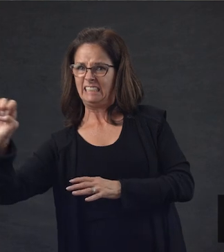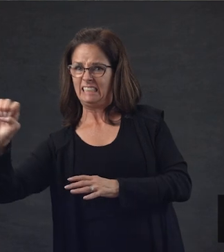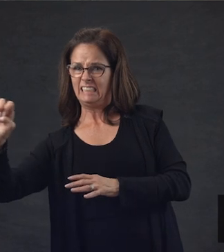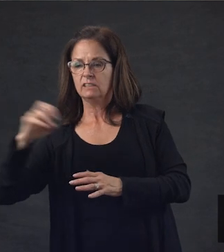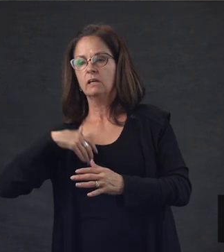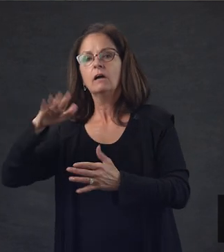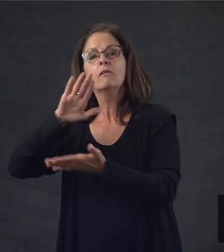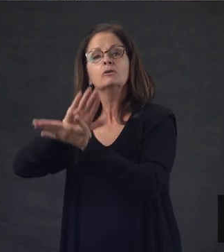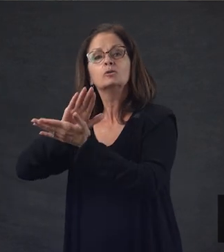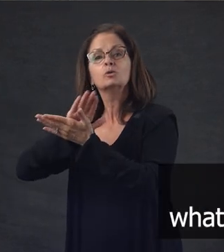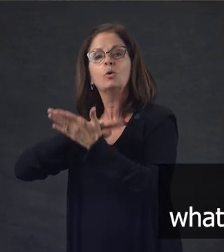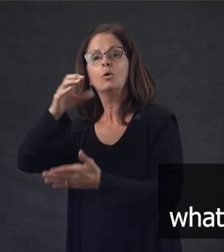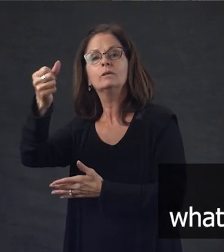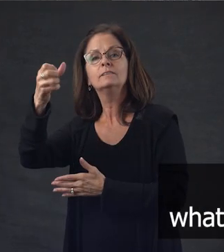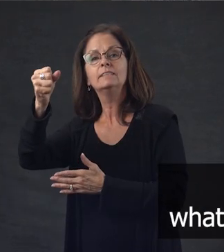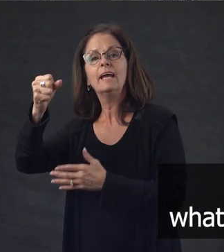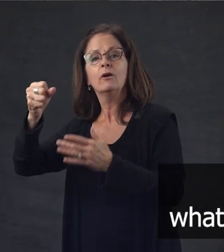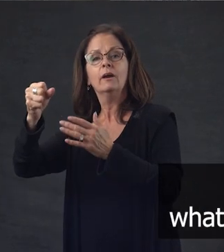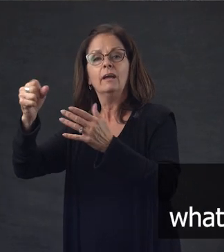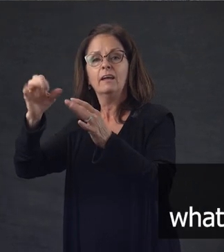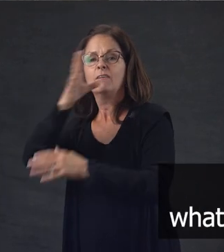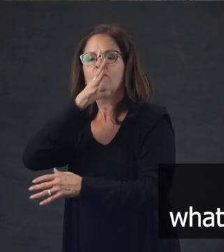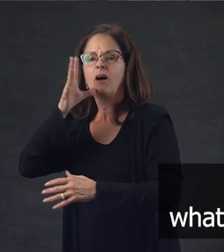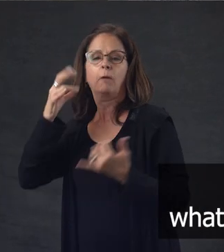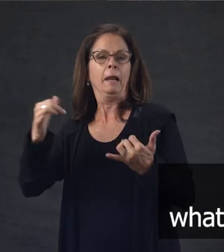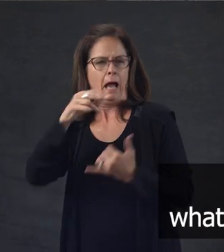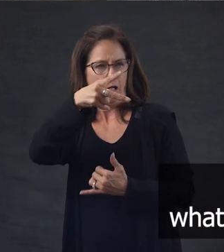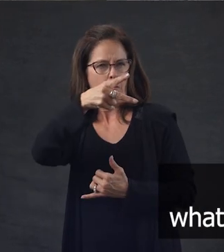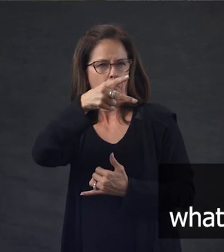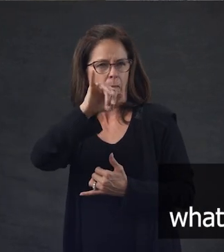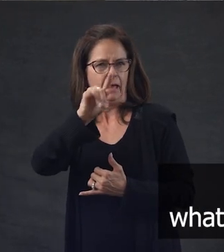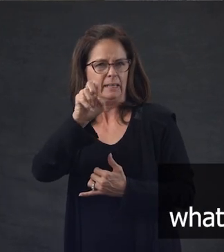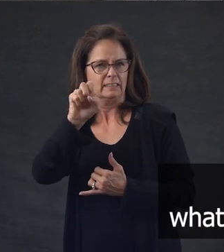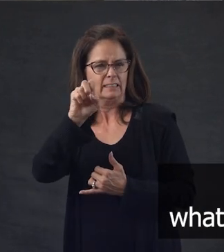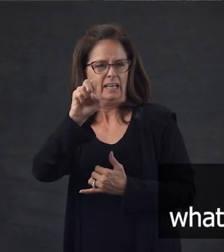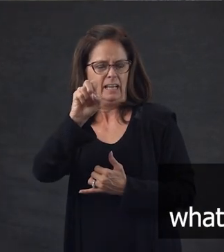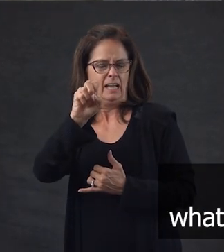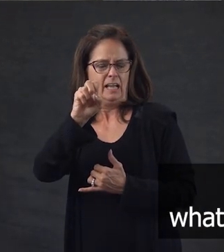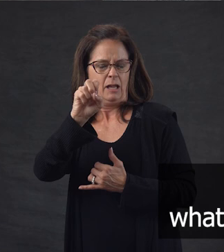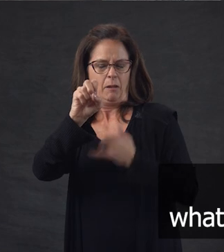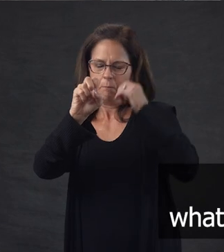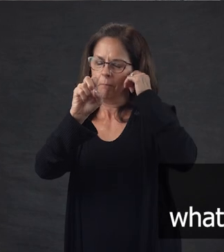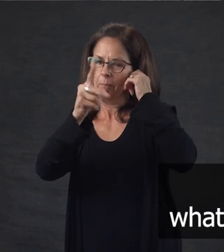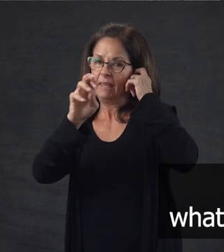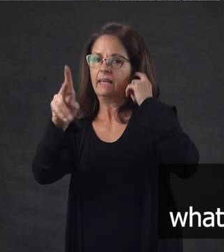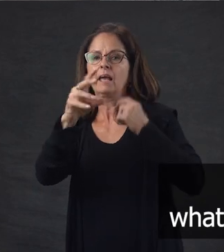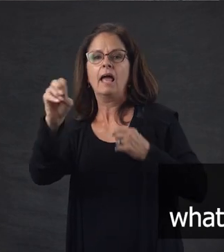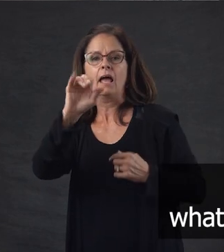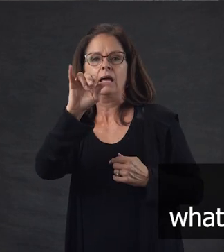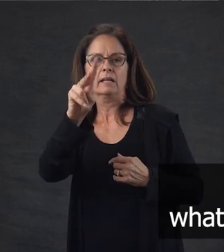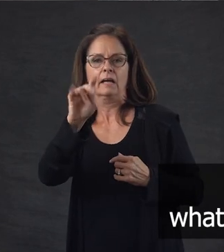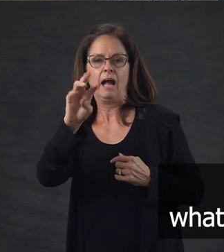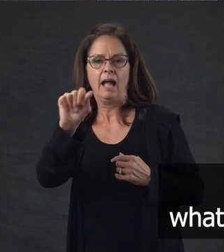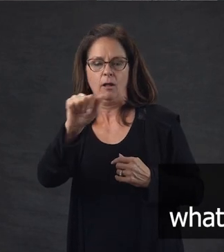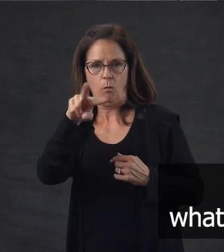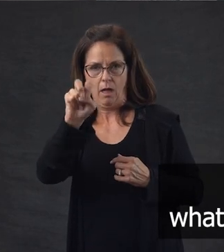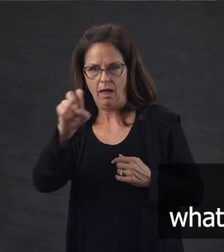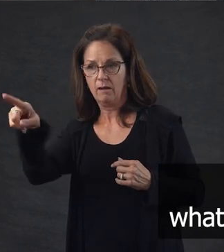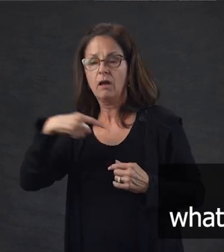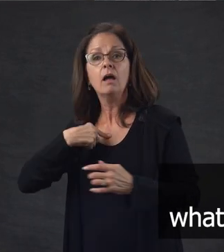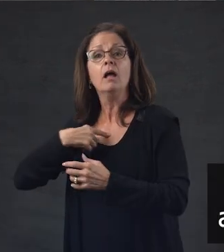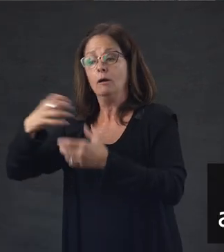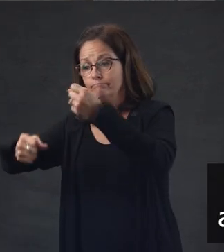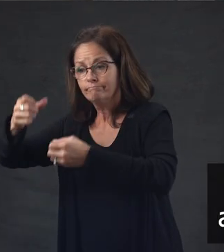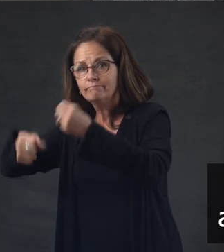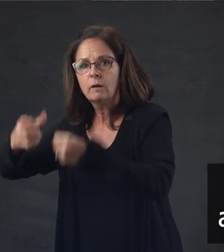1903, a little bit further east, the school's dairy formed, near what is now Pikes Peak and Iowa Avenue. A photo of cows in a